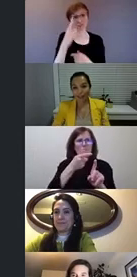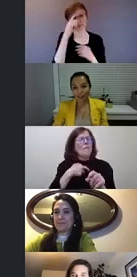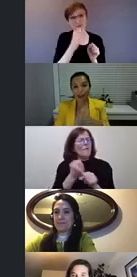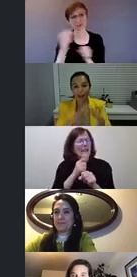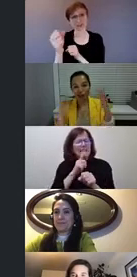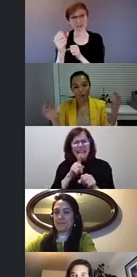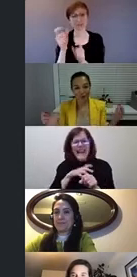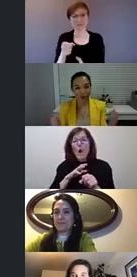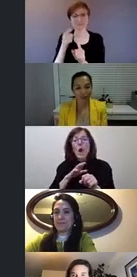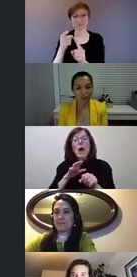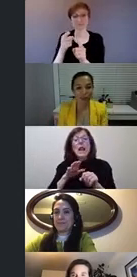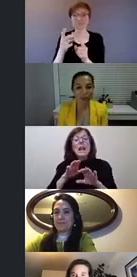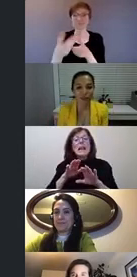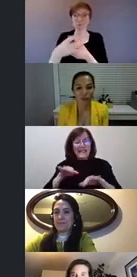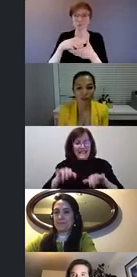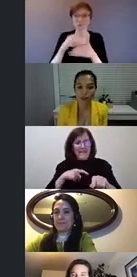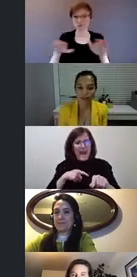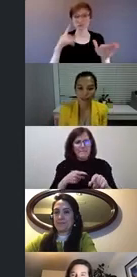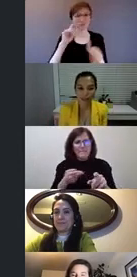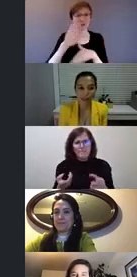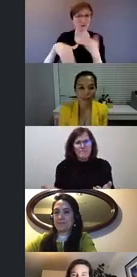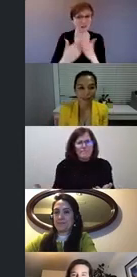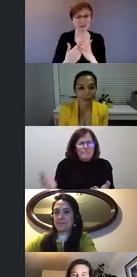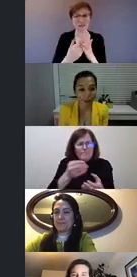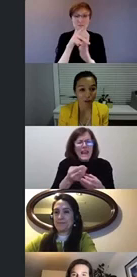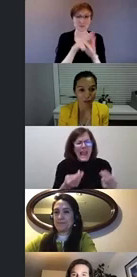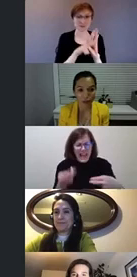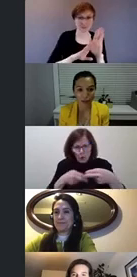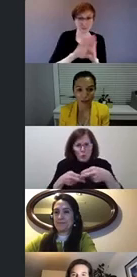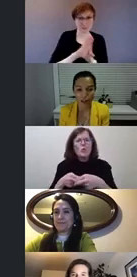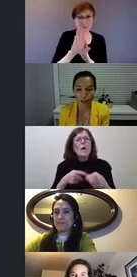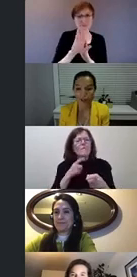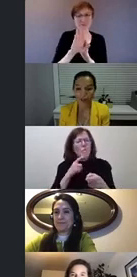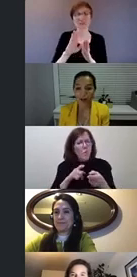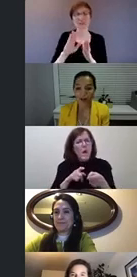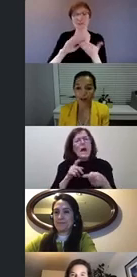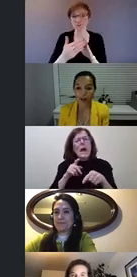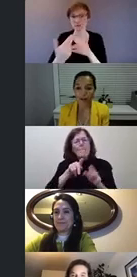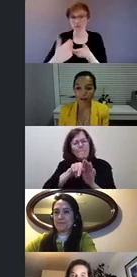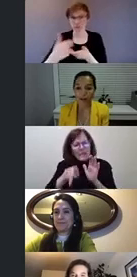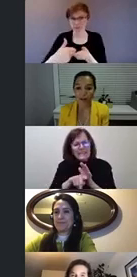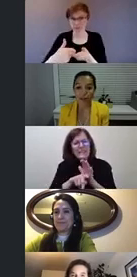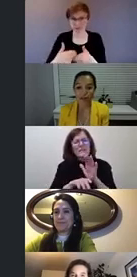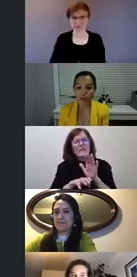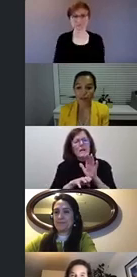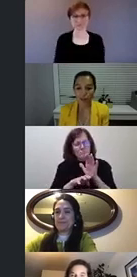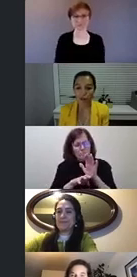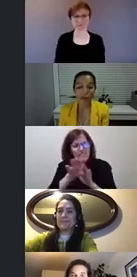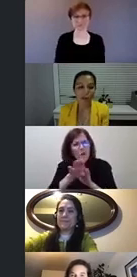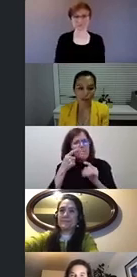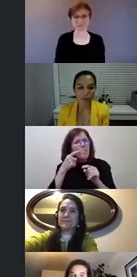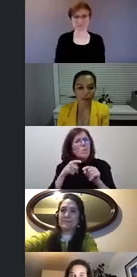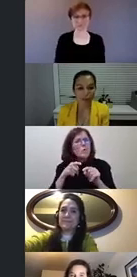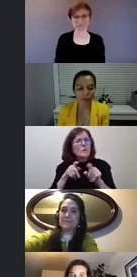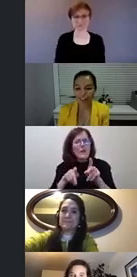and thought through in all aspects of policy development, of community participation. Some sort of,